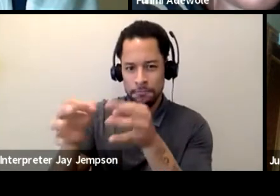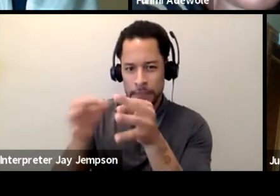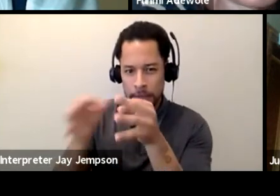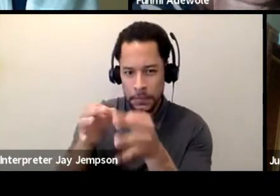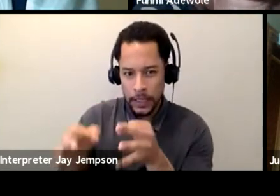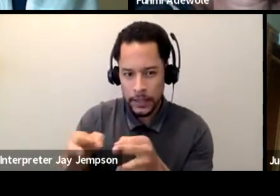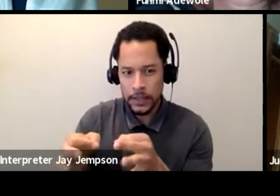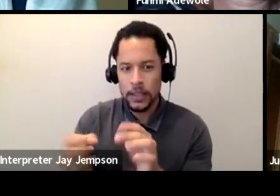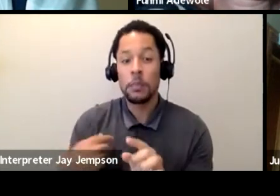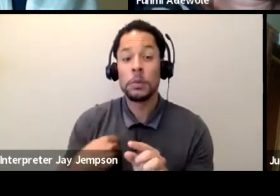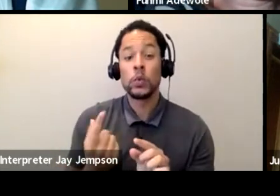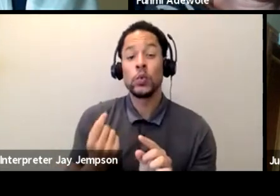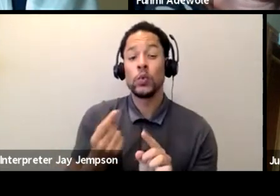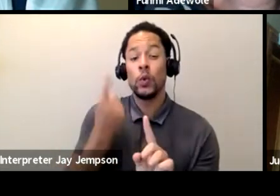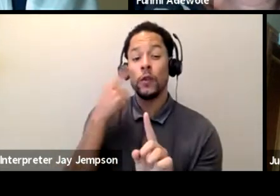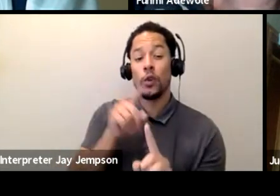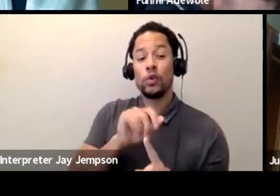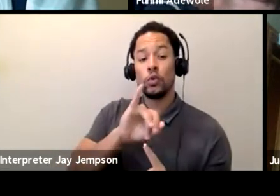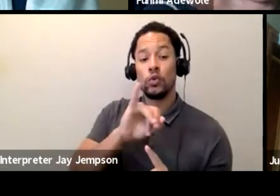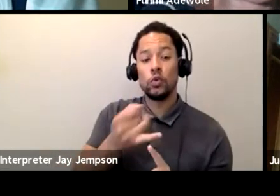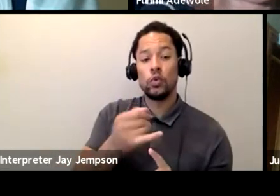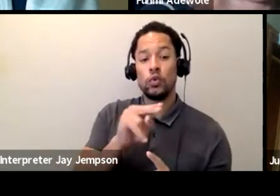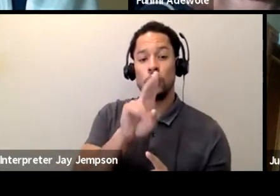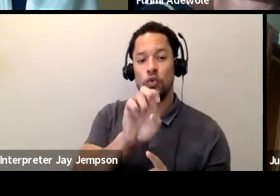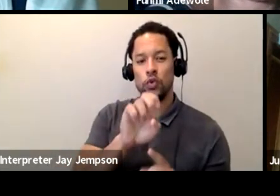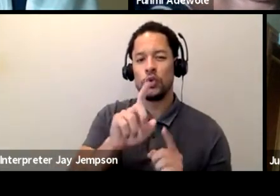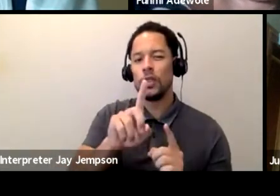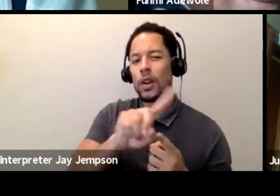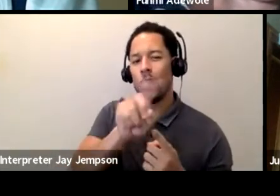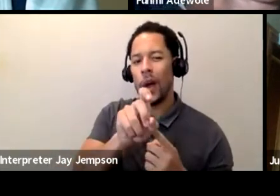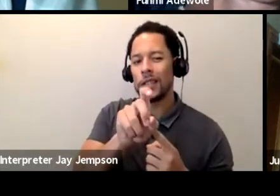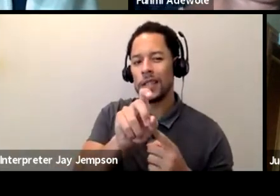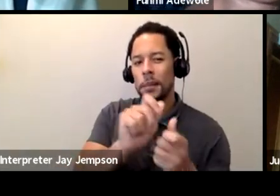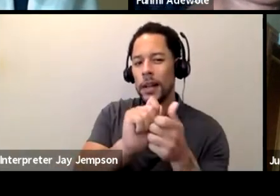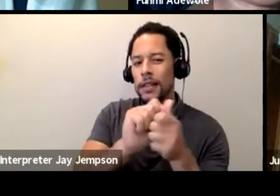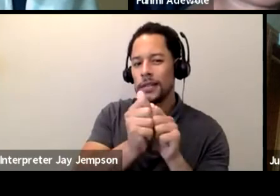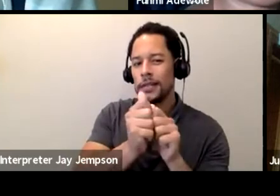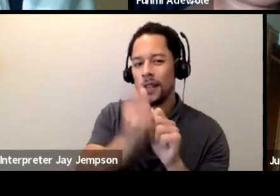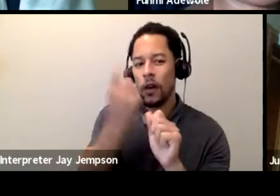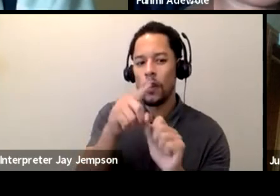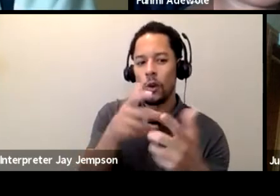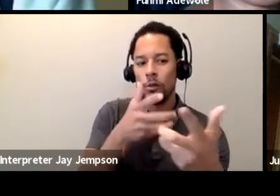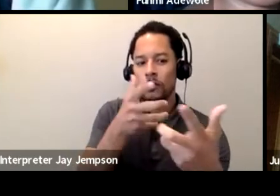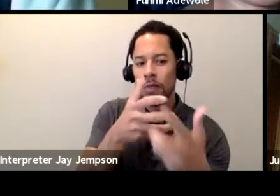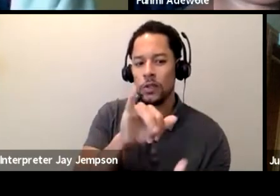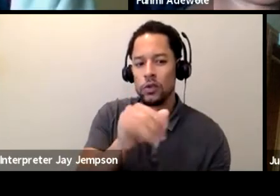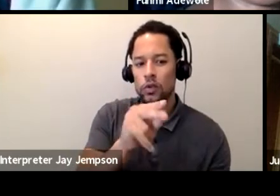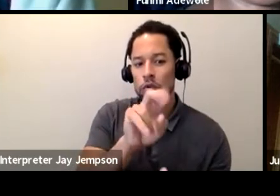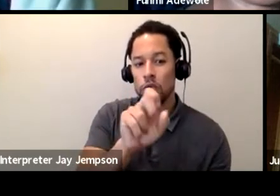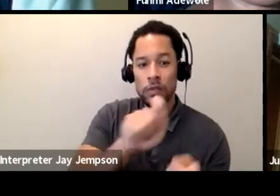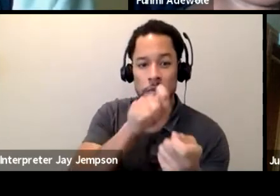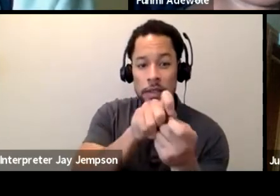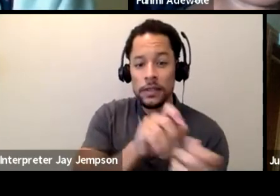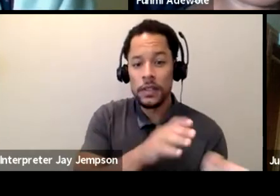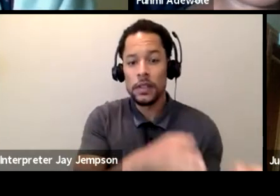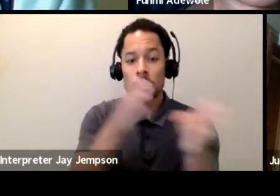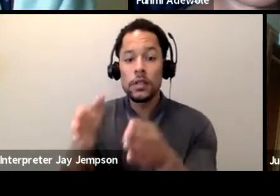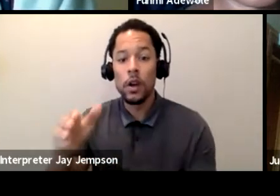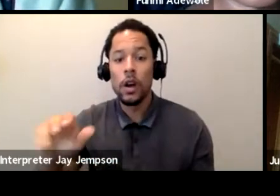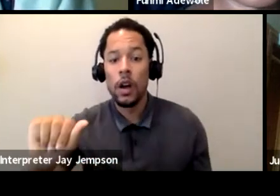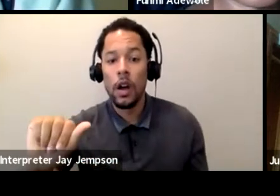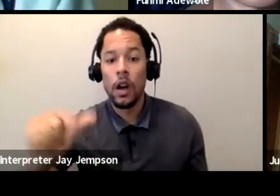I love him to speak about that. know Fumi has dealt on that. We'll go back to Aganza, first of all, I'll tweak that question for Jude in a sec, once